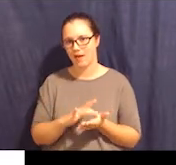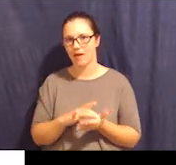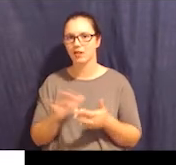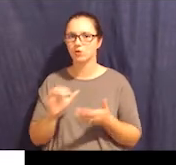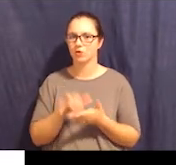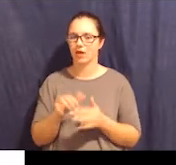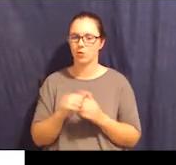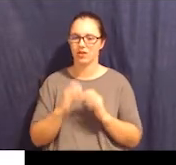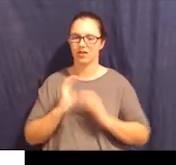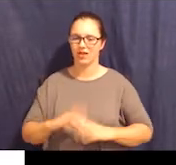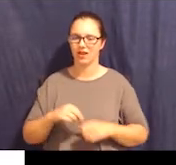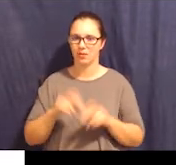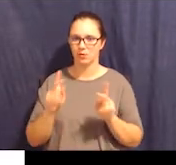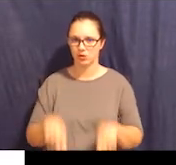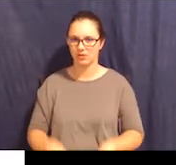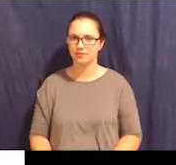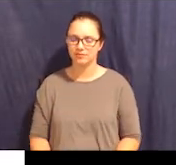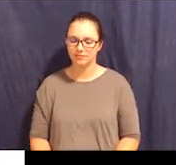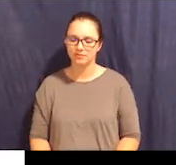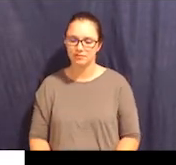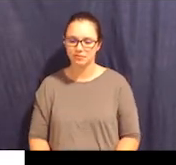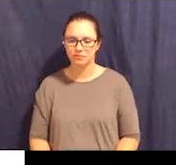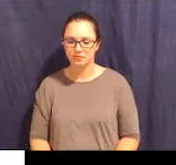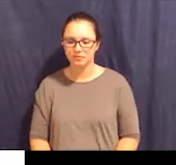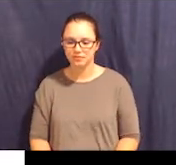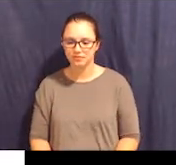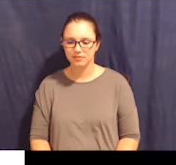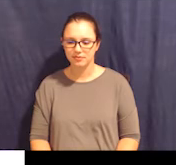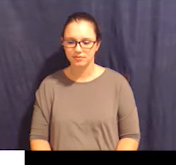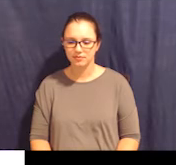So here's a video of how verbal me works.